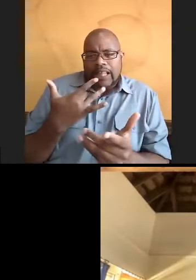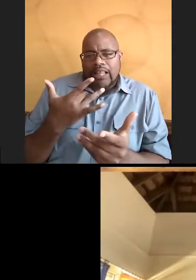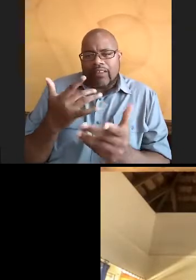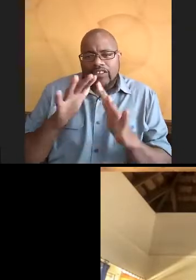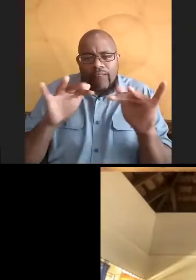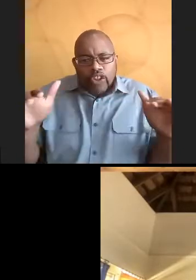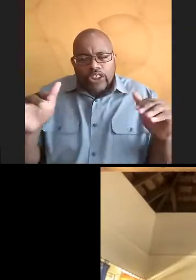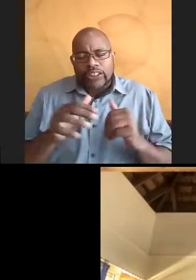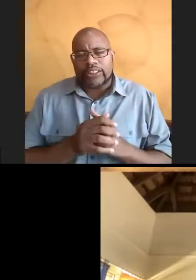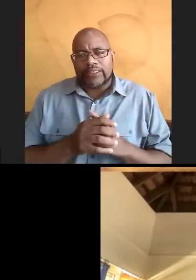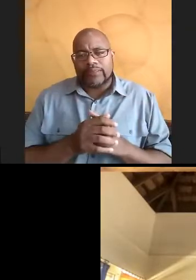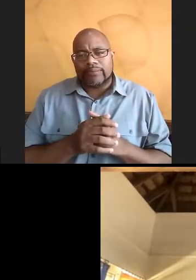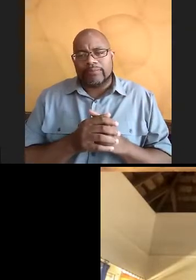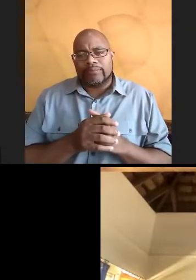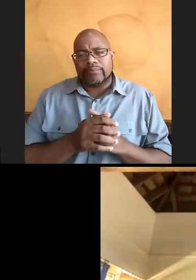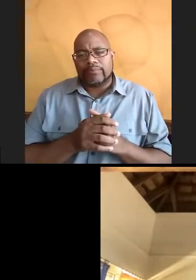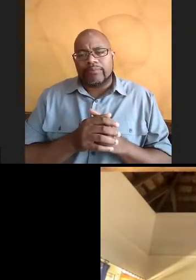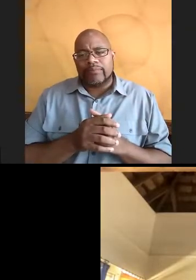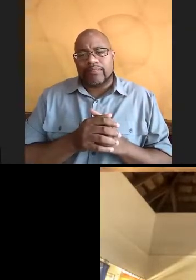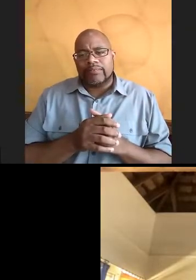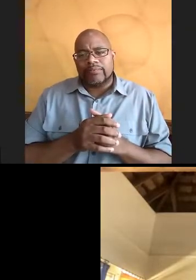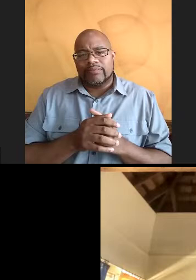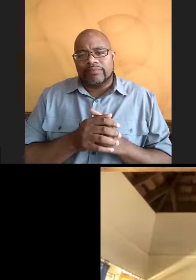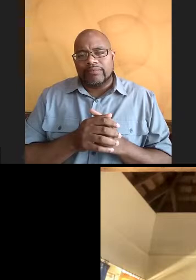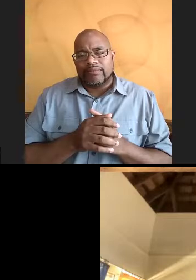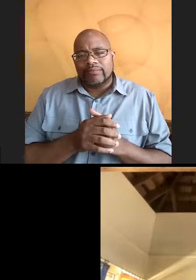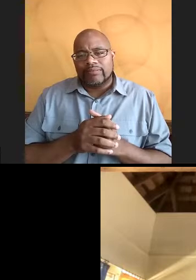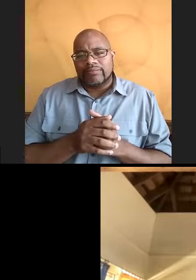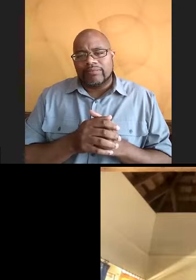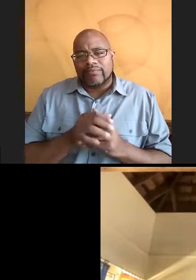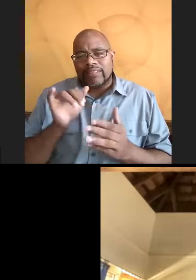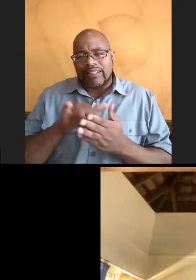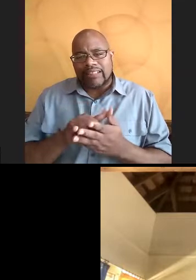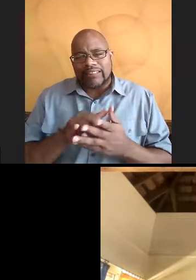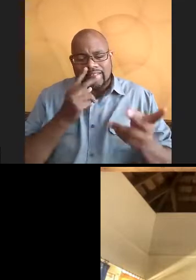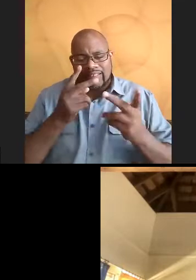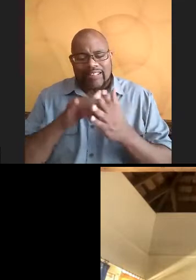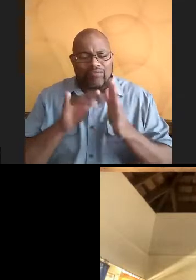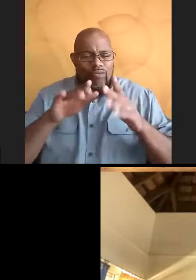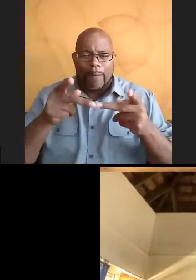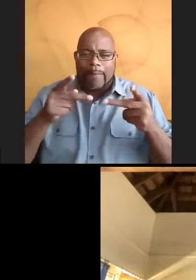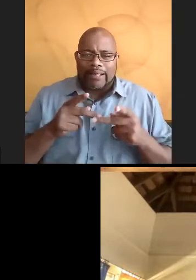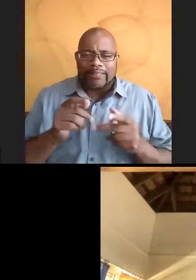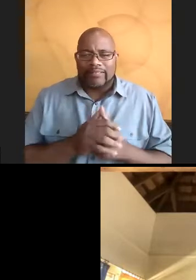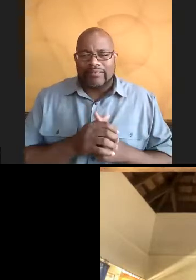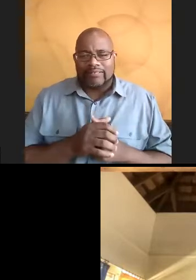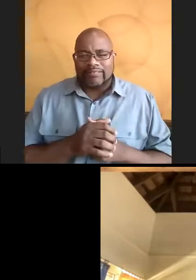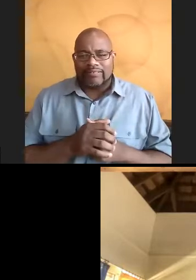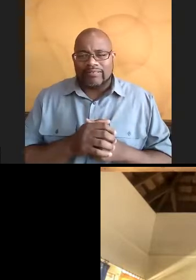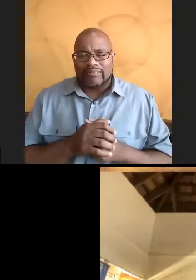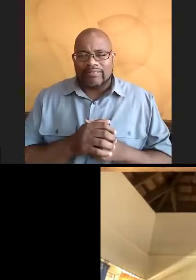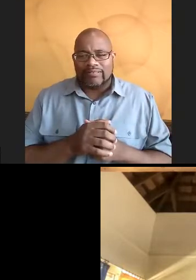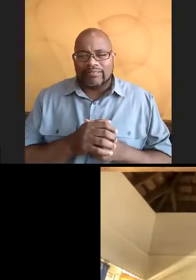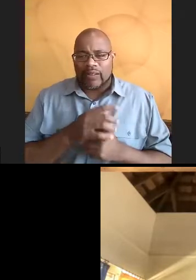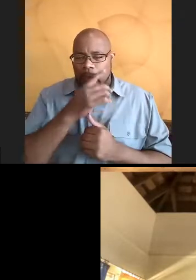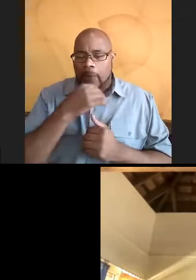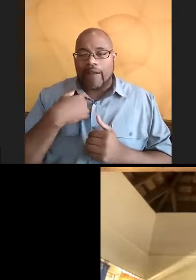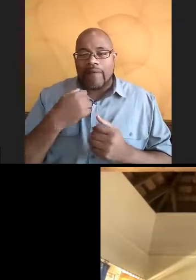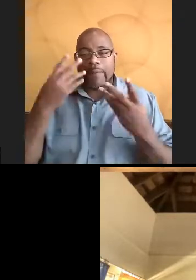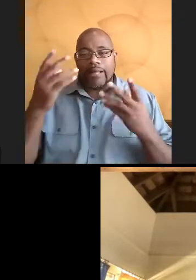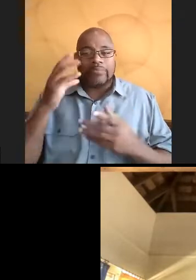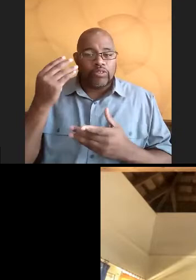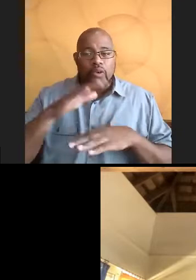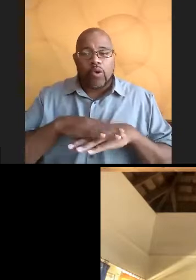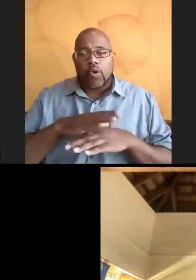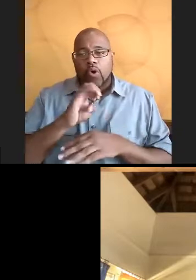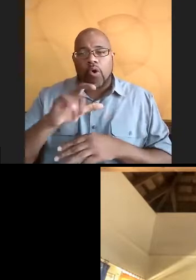that you're coming across. So, yeah, the forewreath is a great place. Side note, I've had many experiences on a